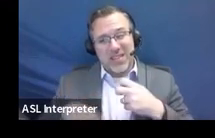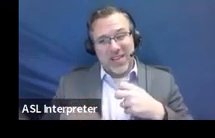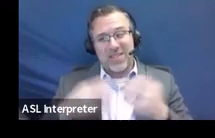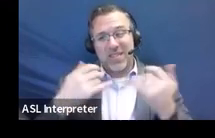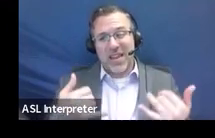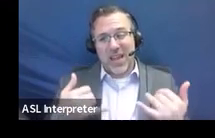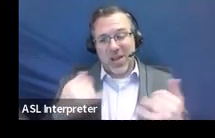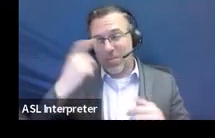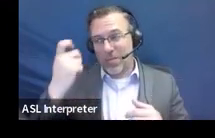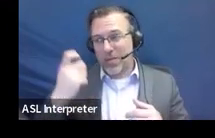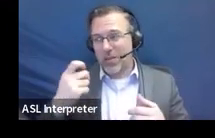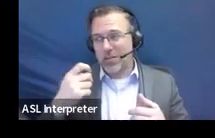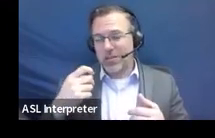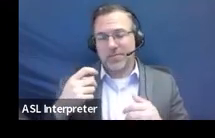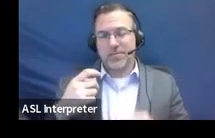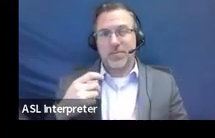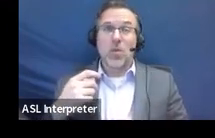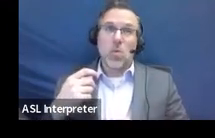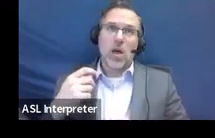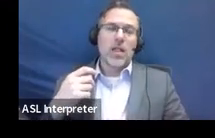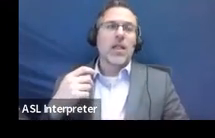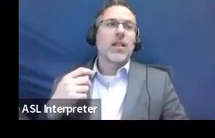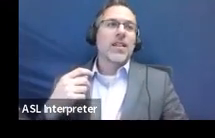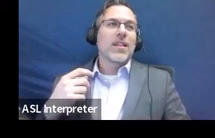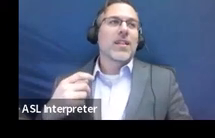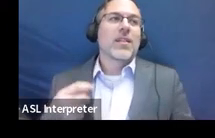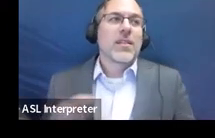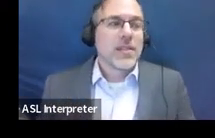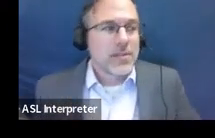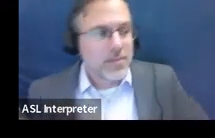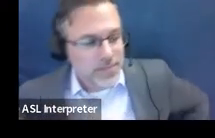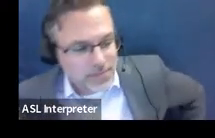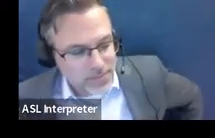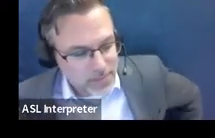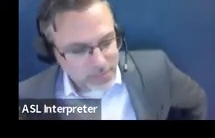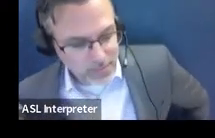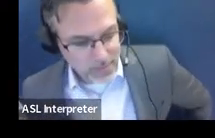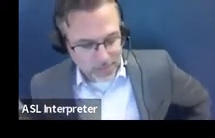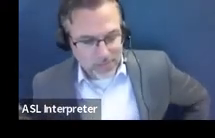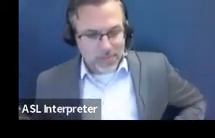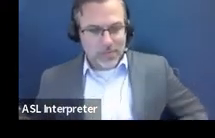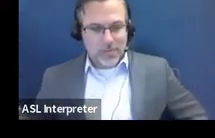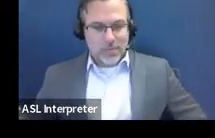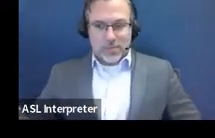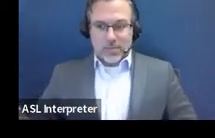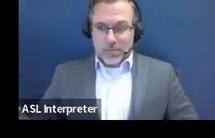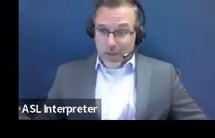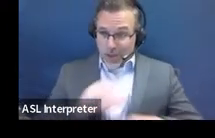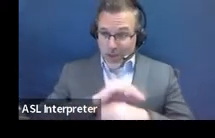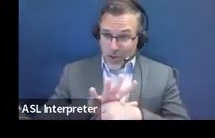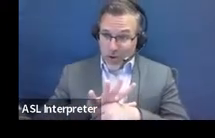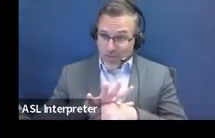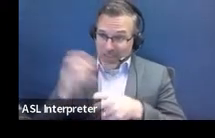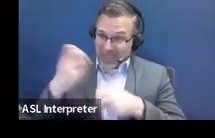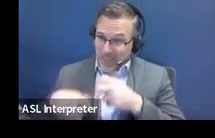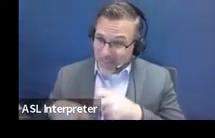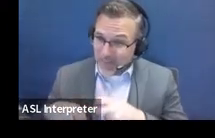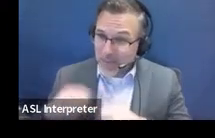we went through, well, and it was even trickier, I think, when we were in the throes of COVID and everyone was remote, but